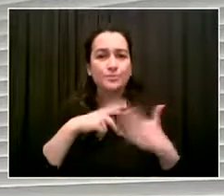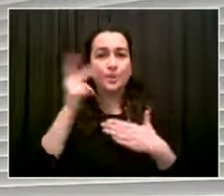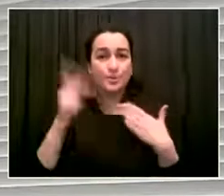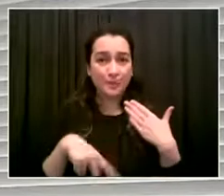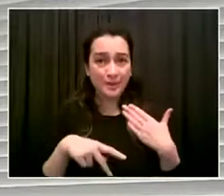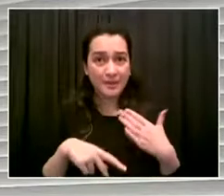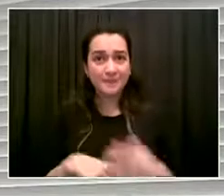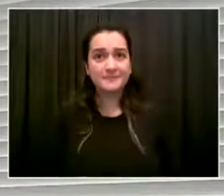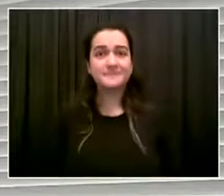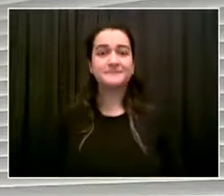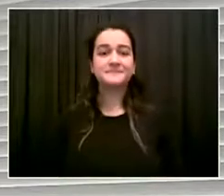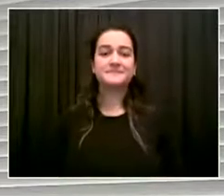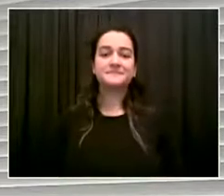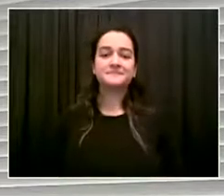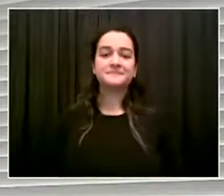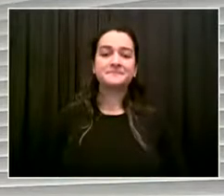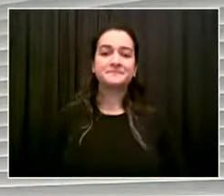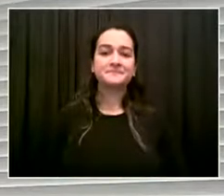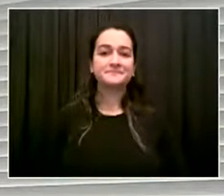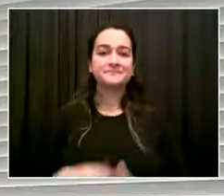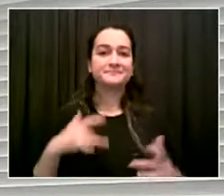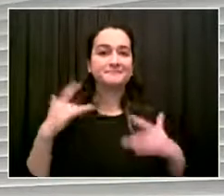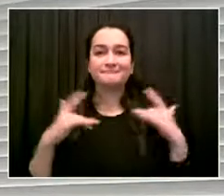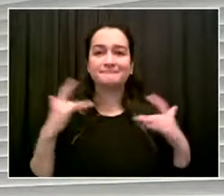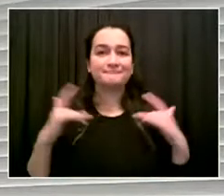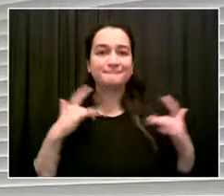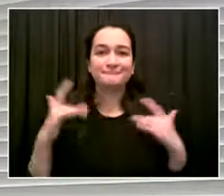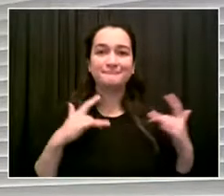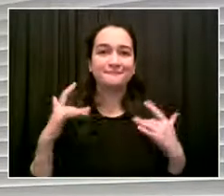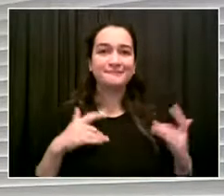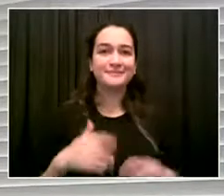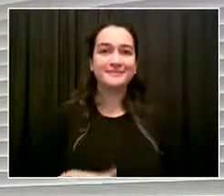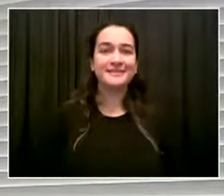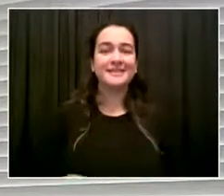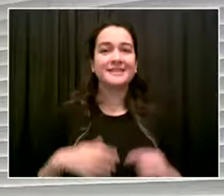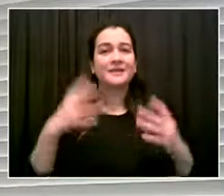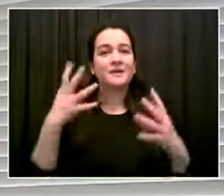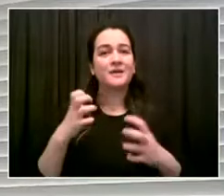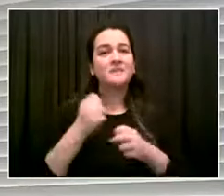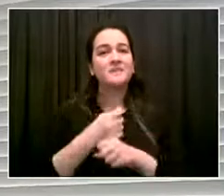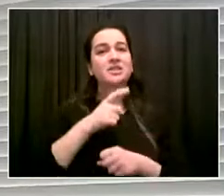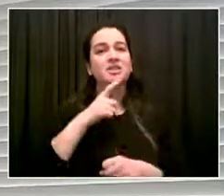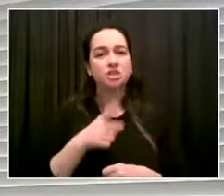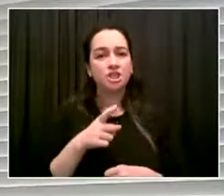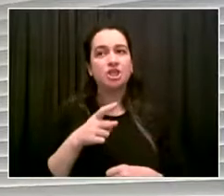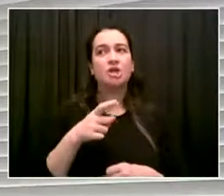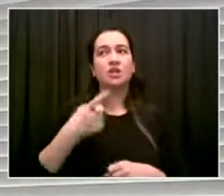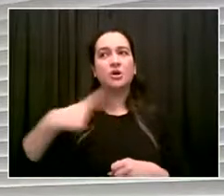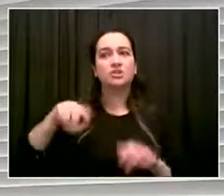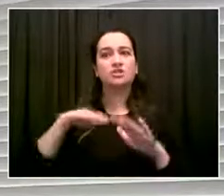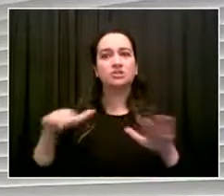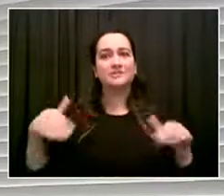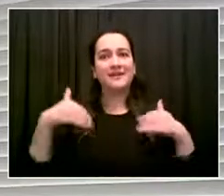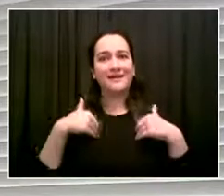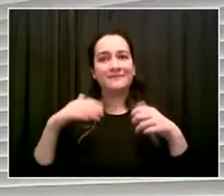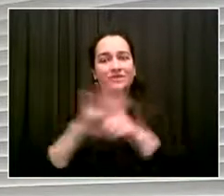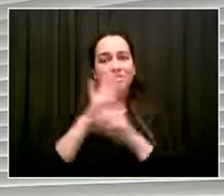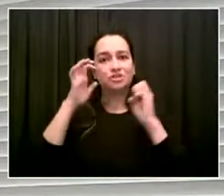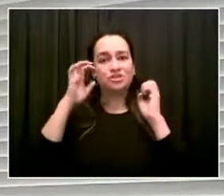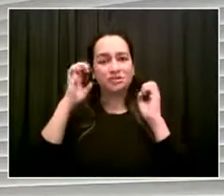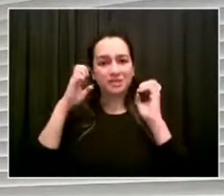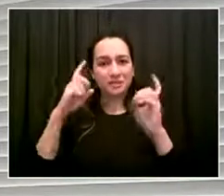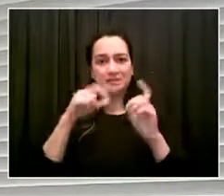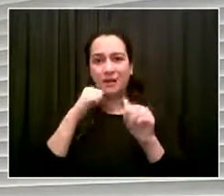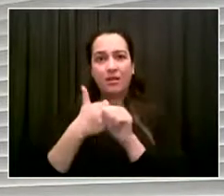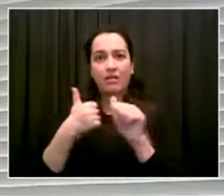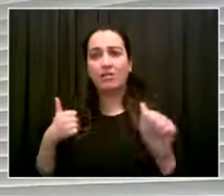and now 3k rolled out but this was too important for our children's future to leave up to the next administration. Mayor de Blasio, I've been asking for this for